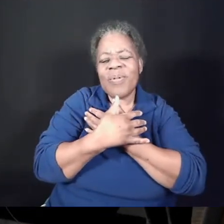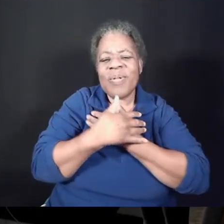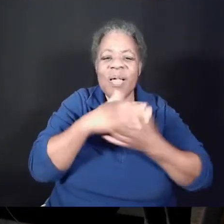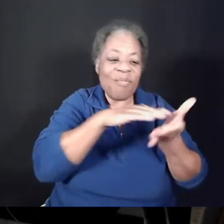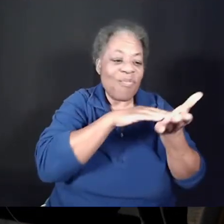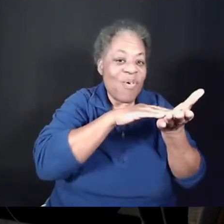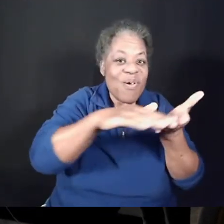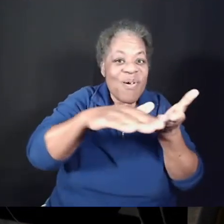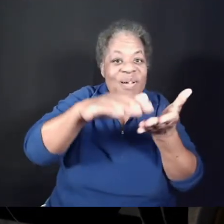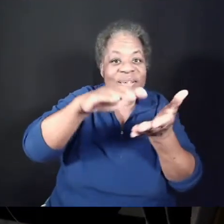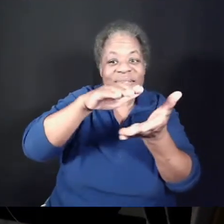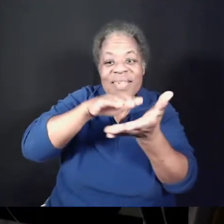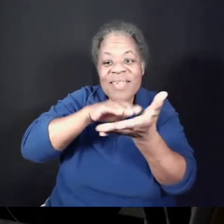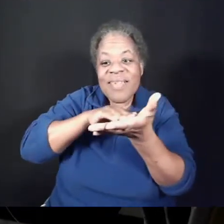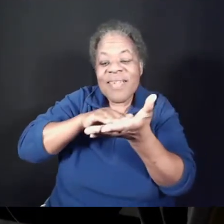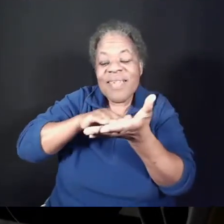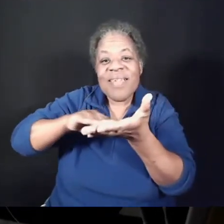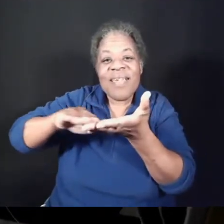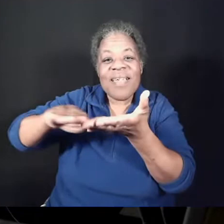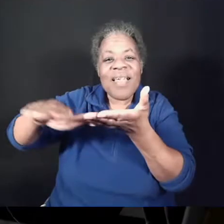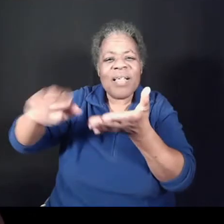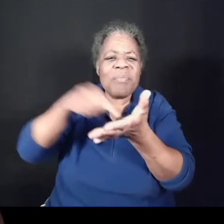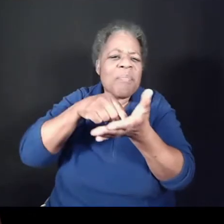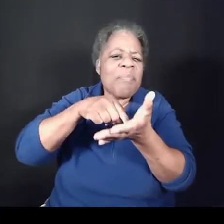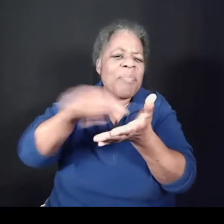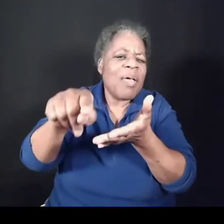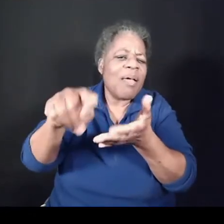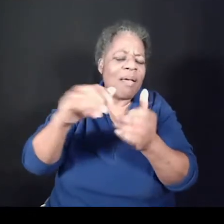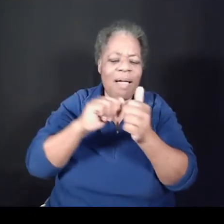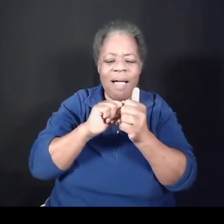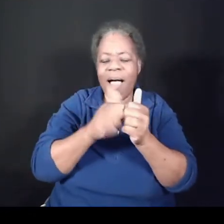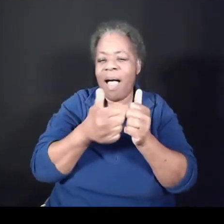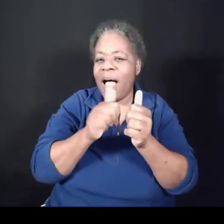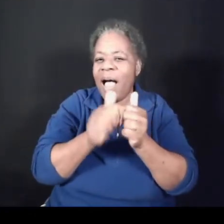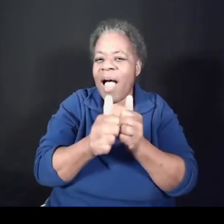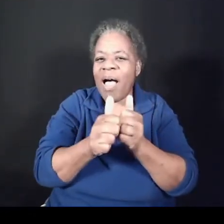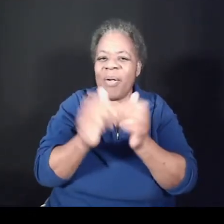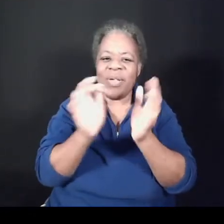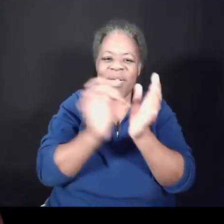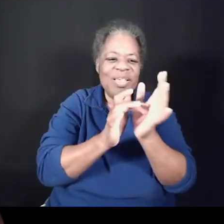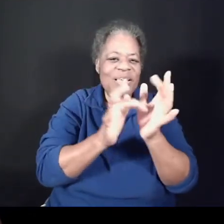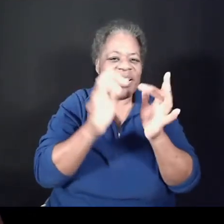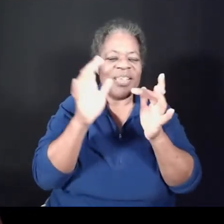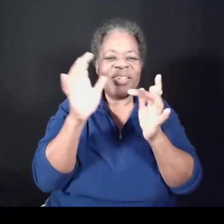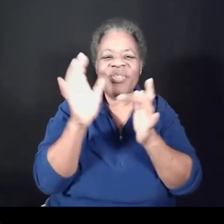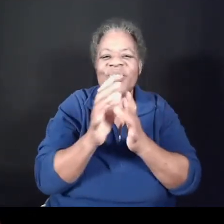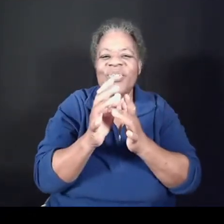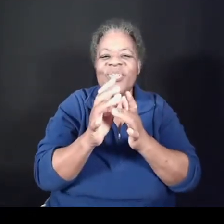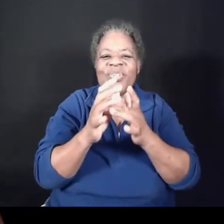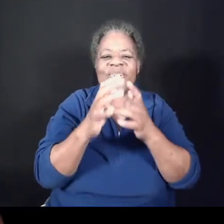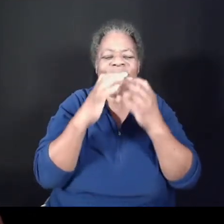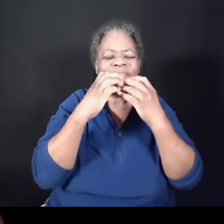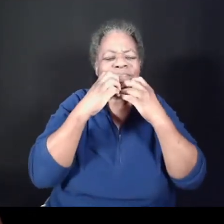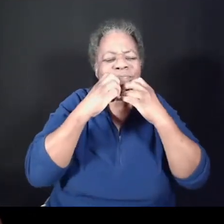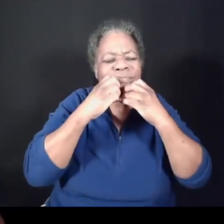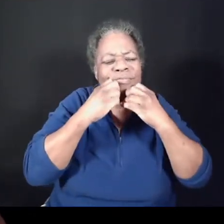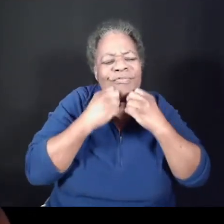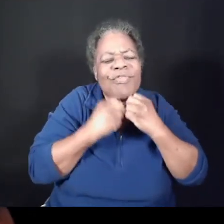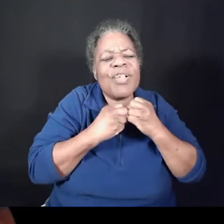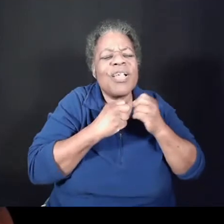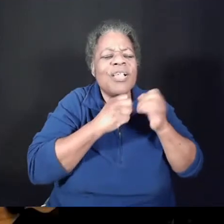was born with the precious blood. Oh,